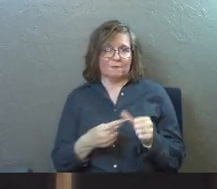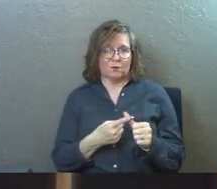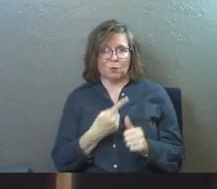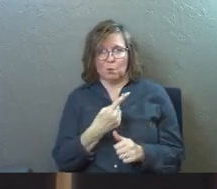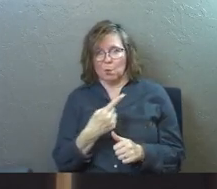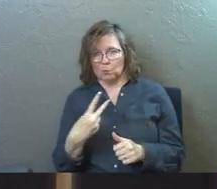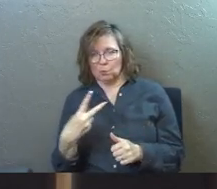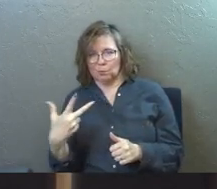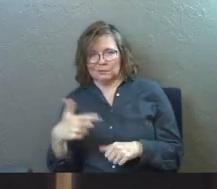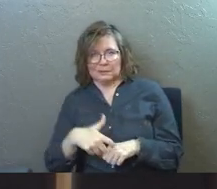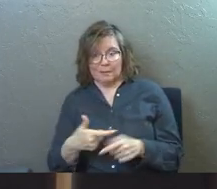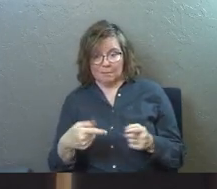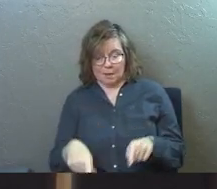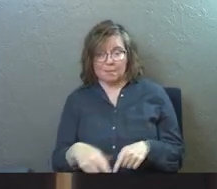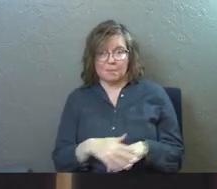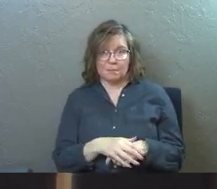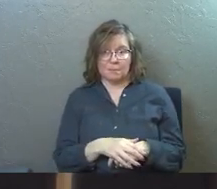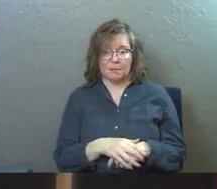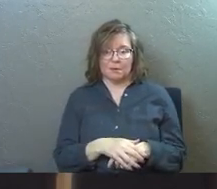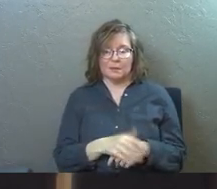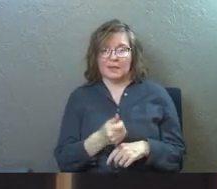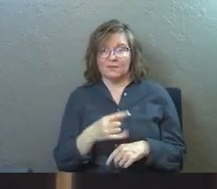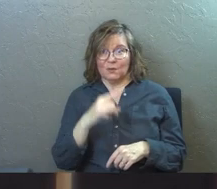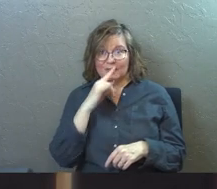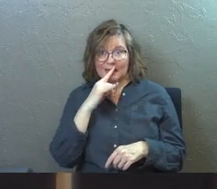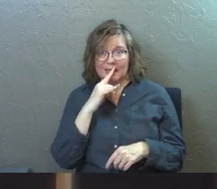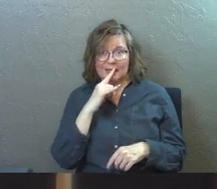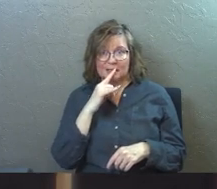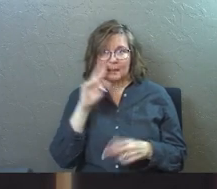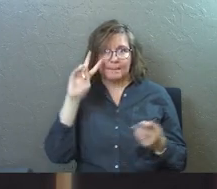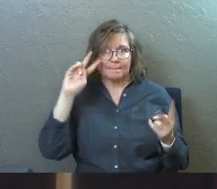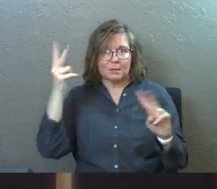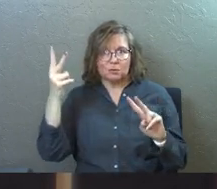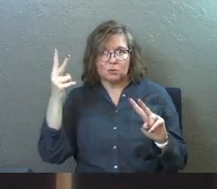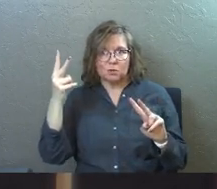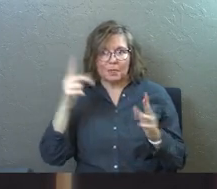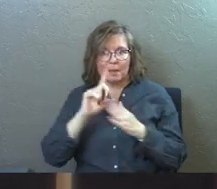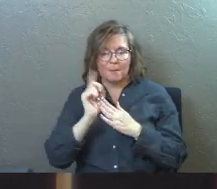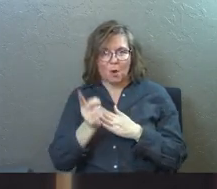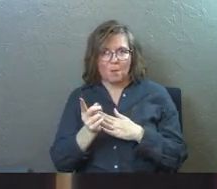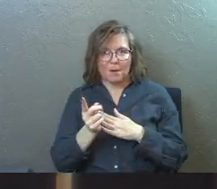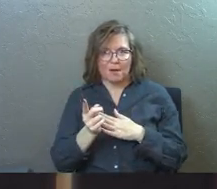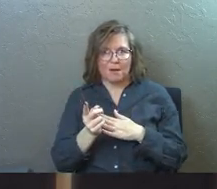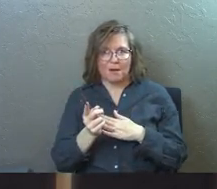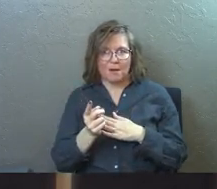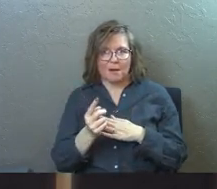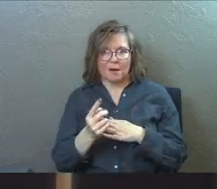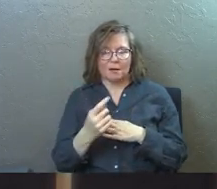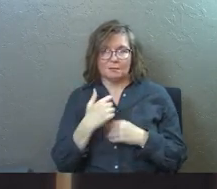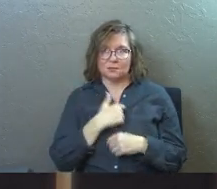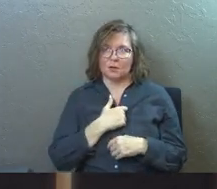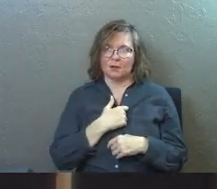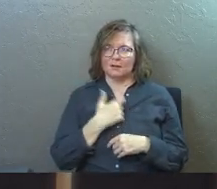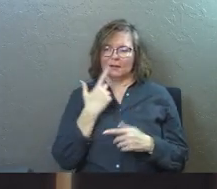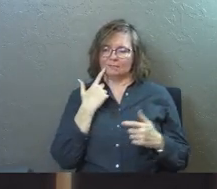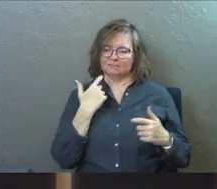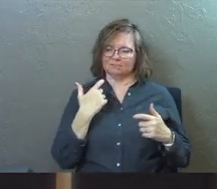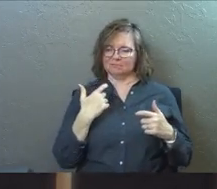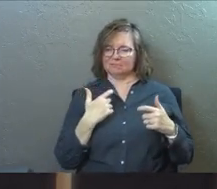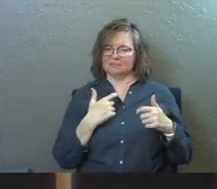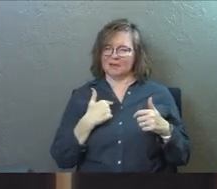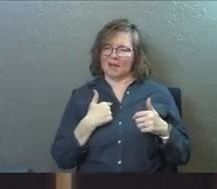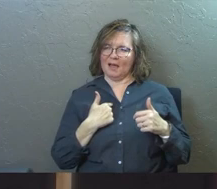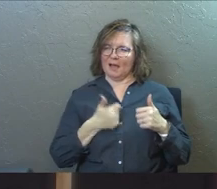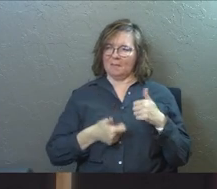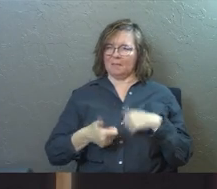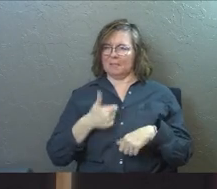few times that she did that, that a couple of the kids misunderstood the moment and kind of got this cockiness about like